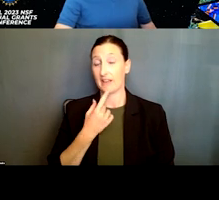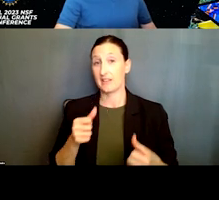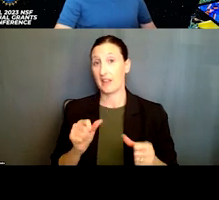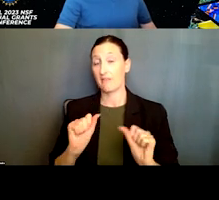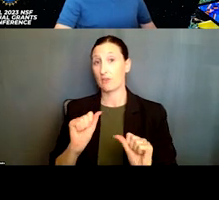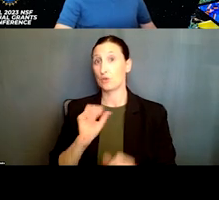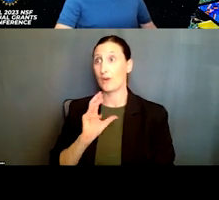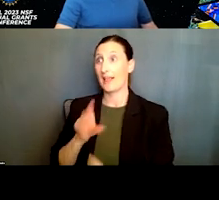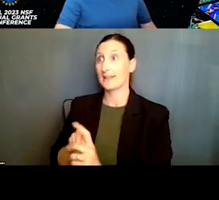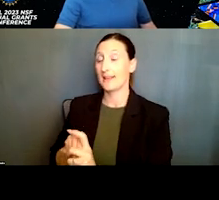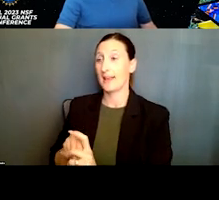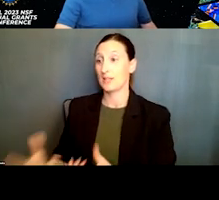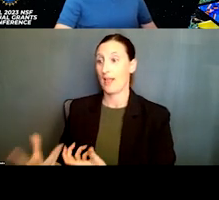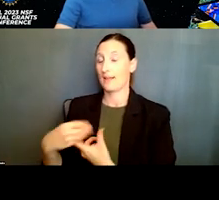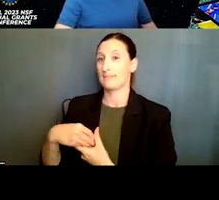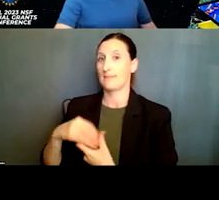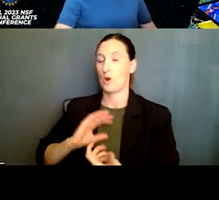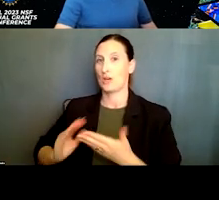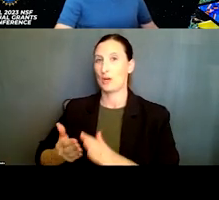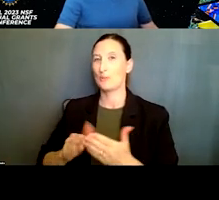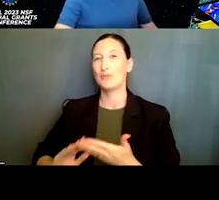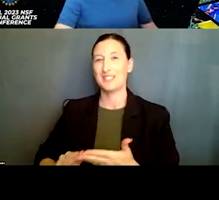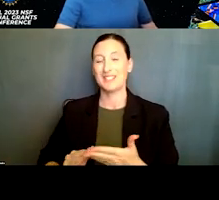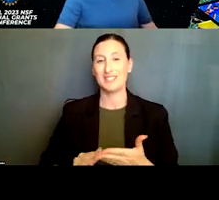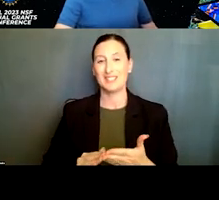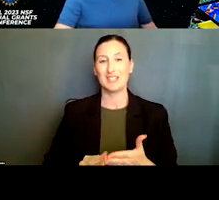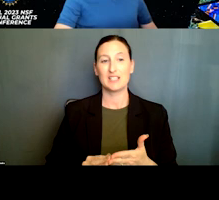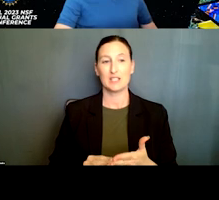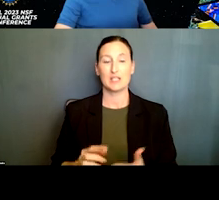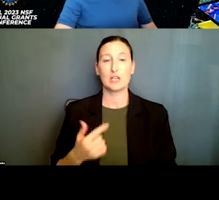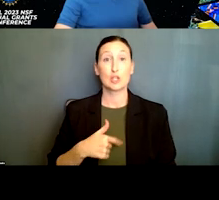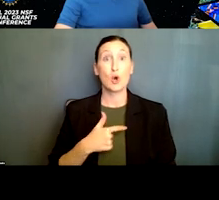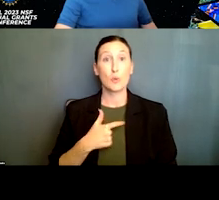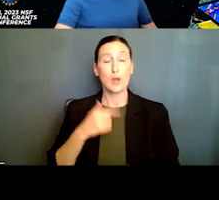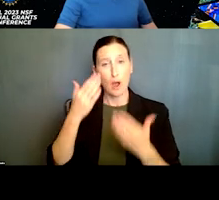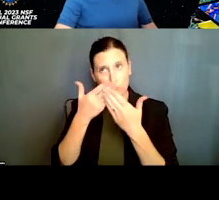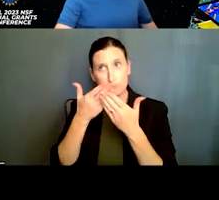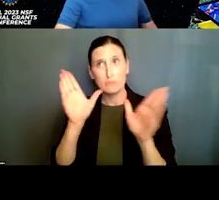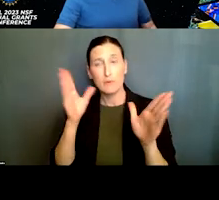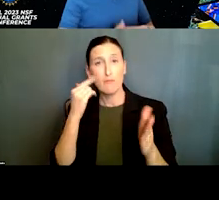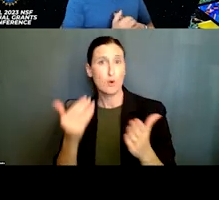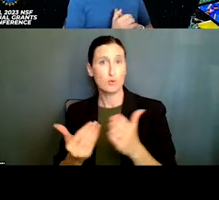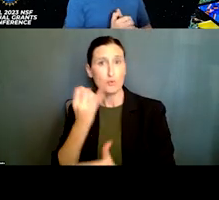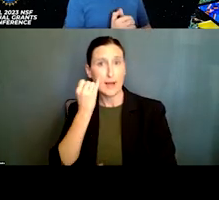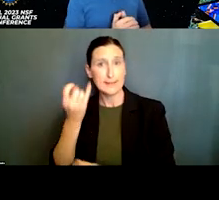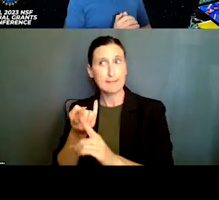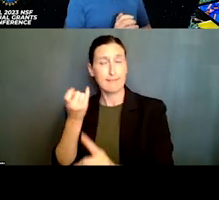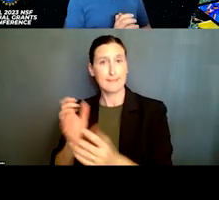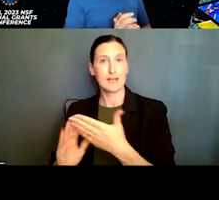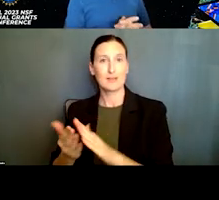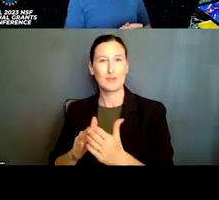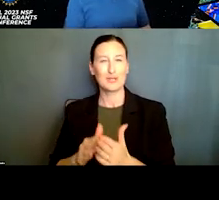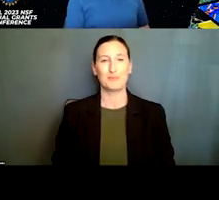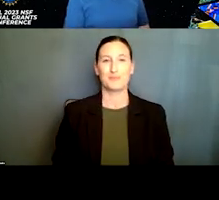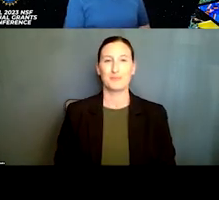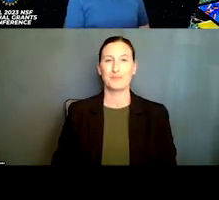community to develop new research directions. So we are very receptive to new ideas that can come from the community. So the core